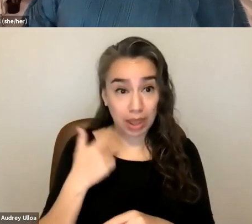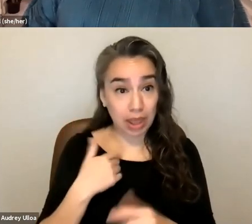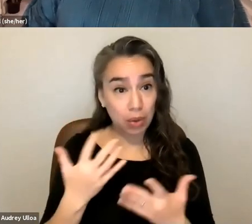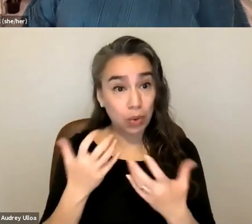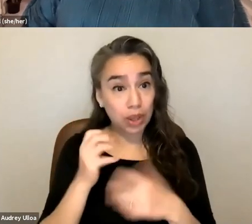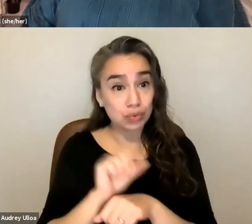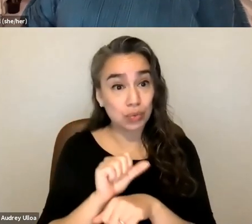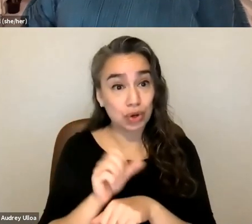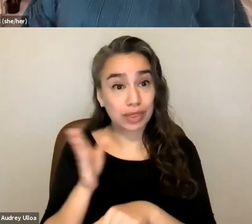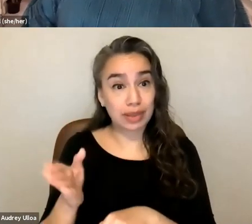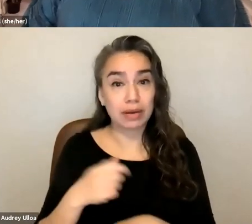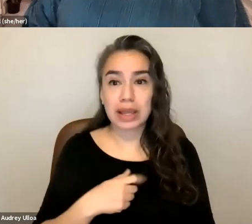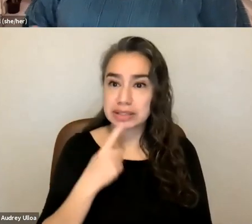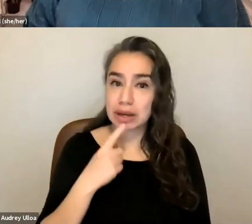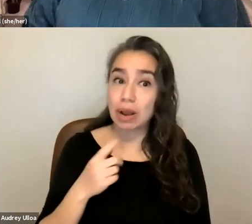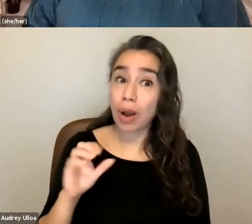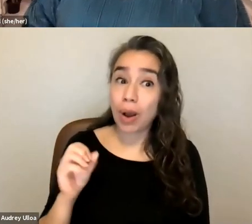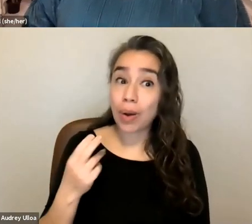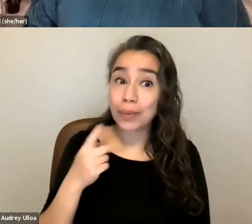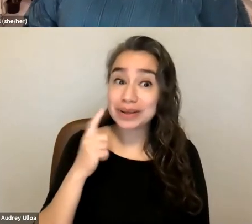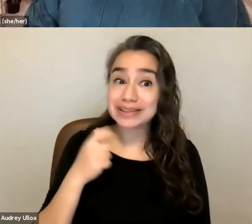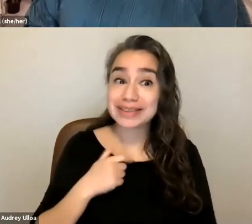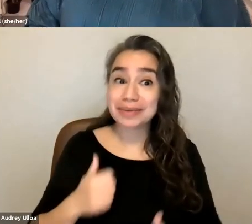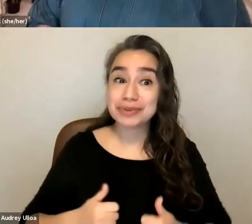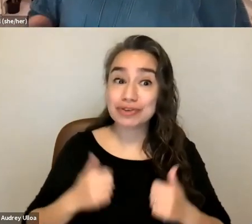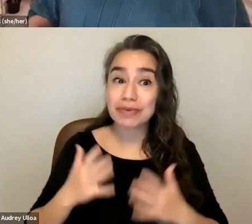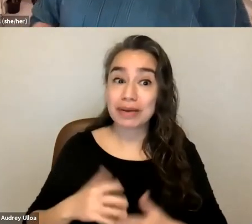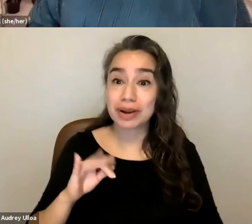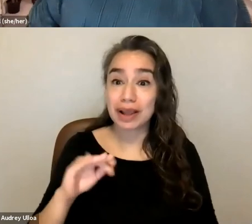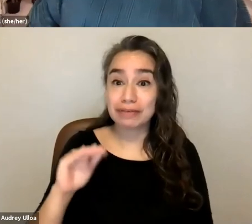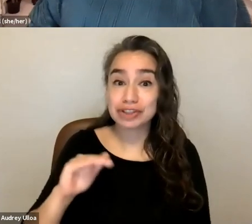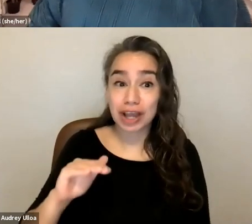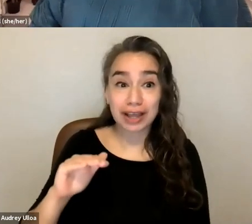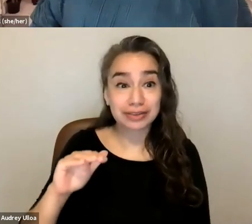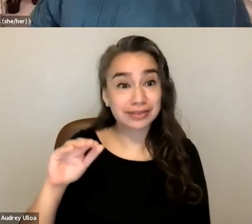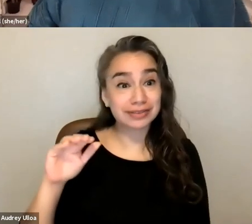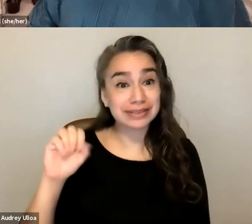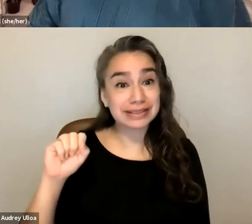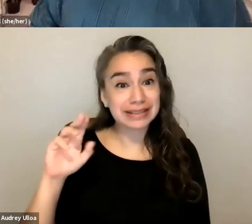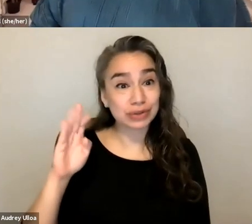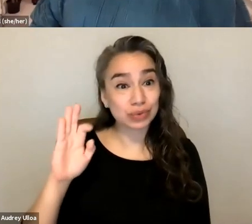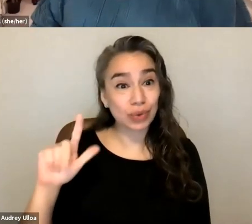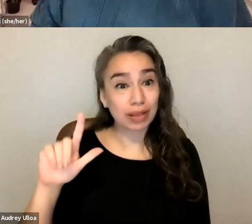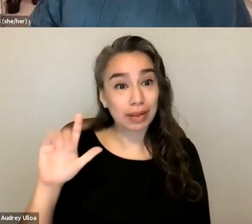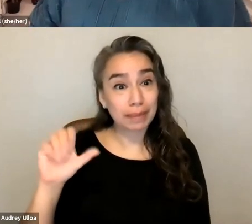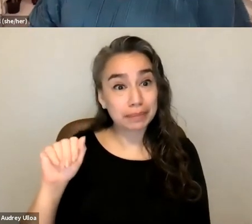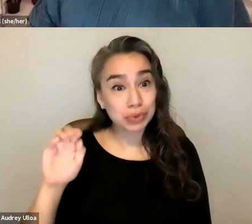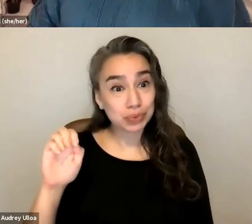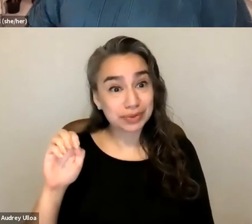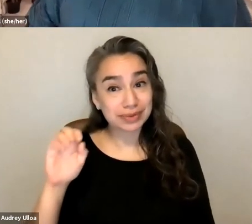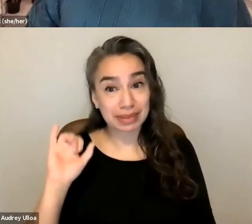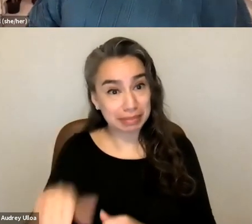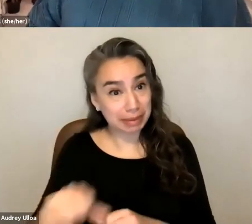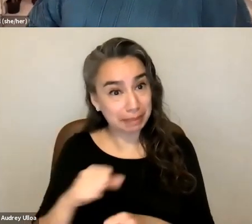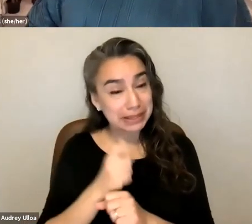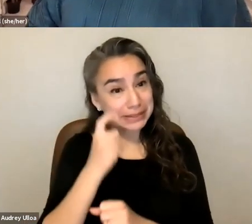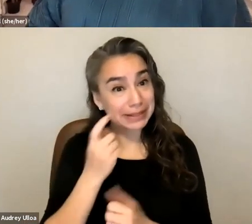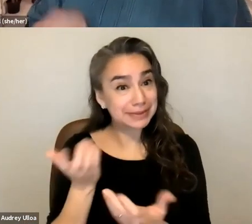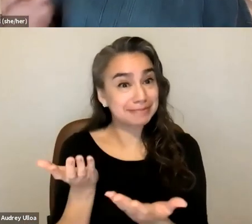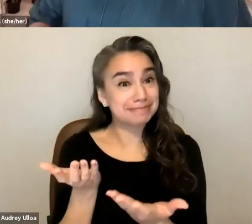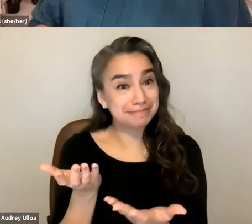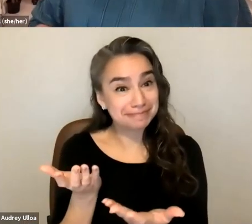there and i said oh well because i'm a survivor of child sexual abuse so like i don't know just makes sense i guess um